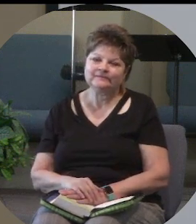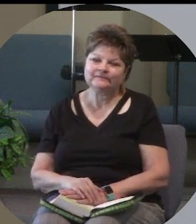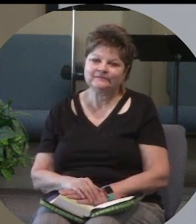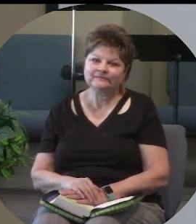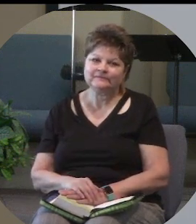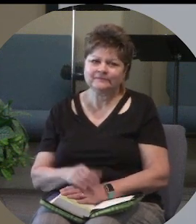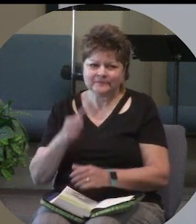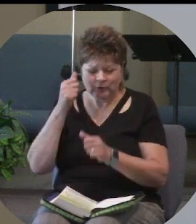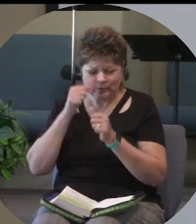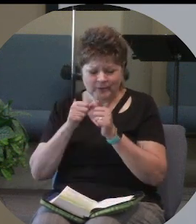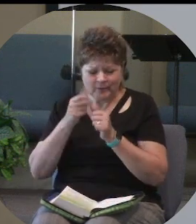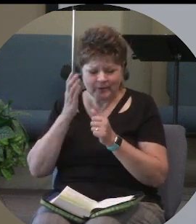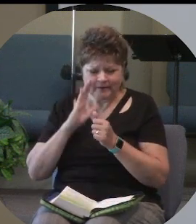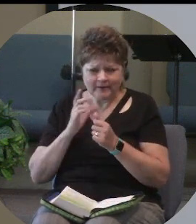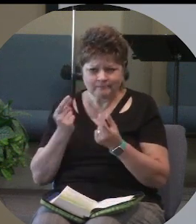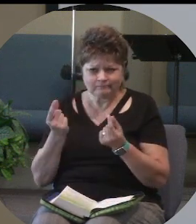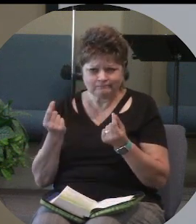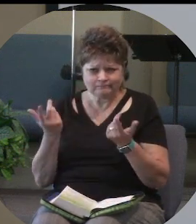Do you remember what God did?